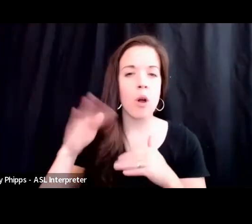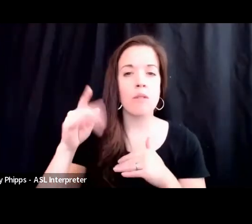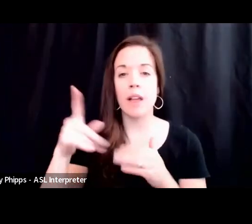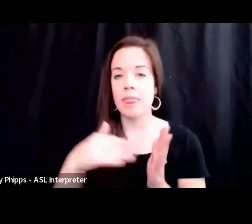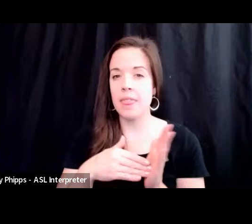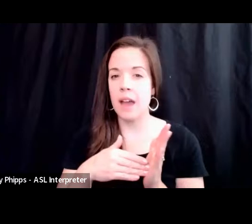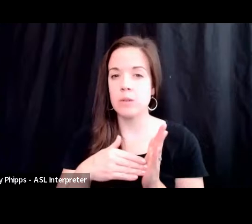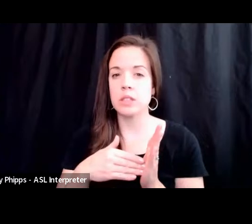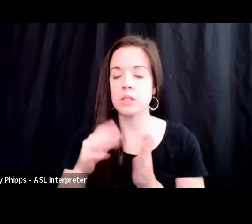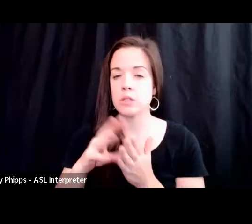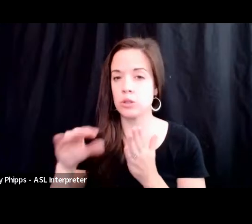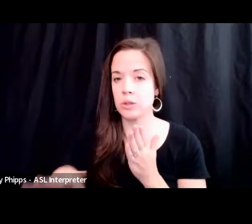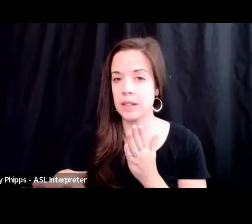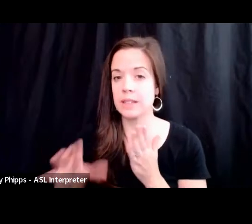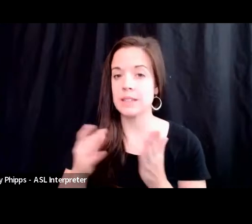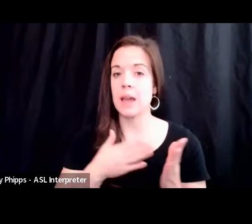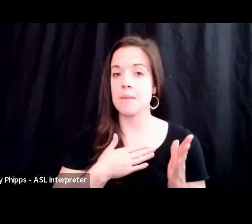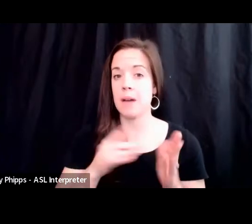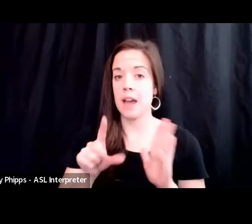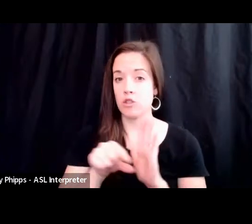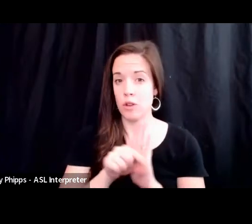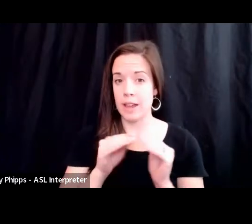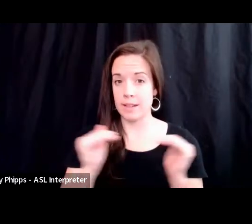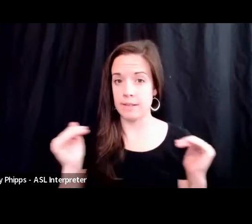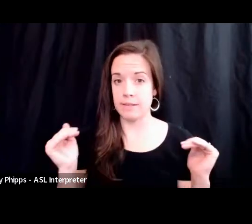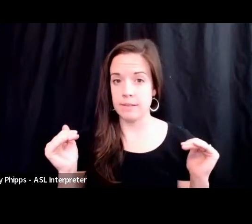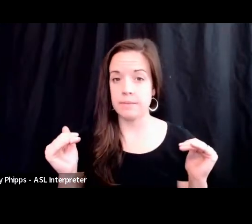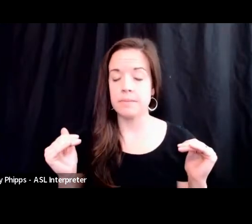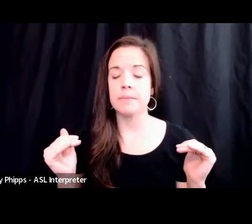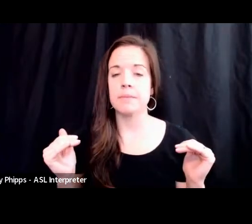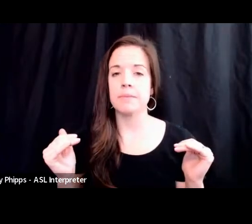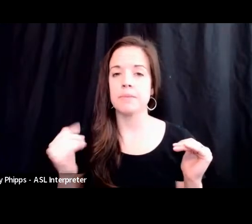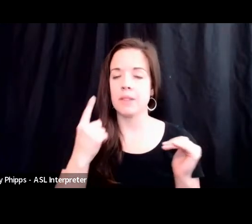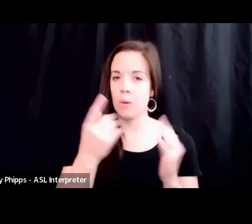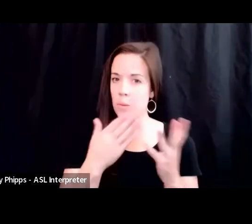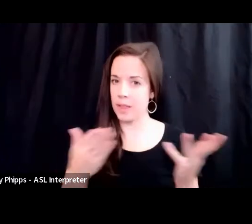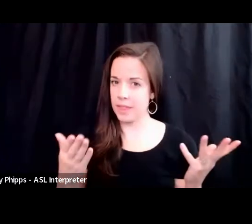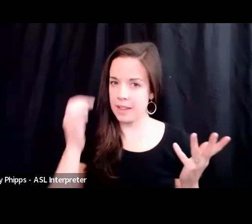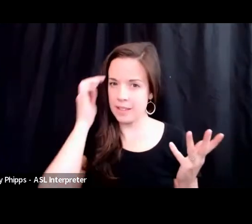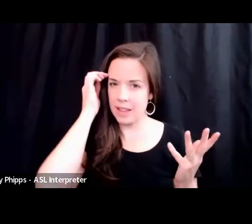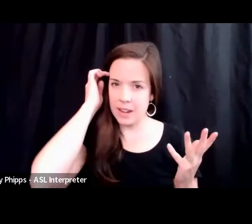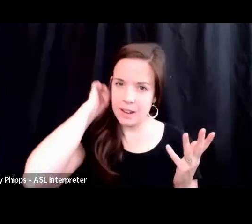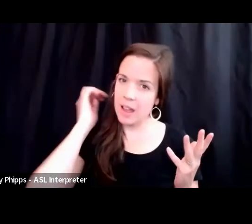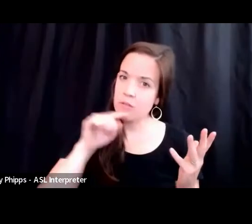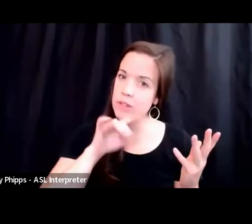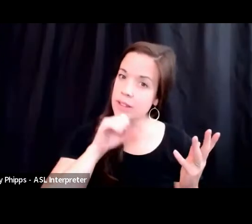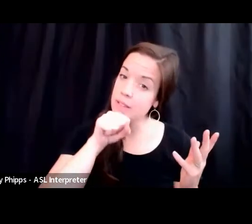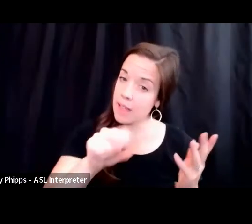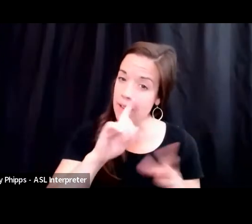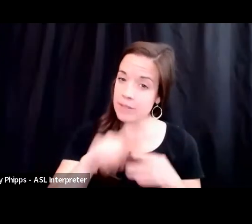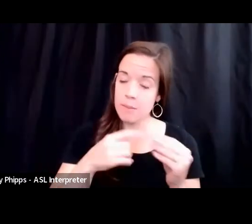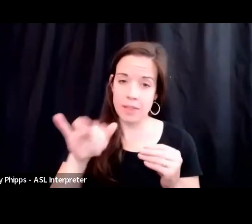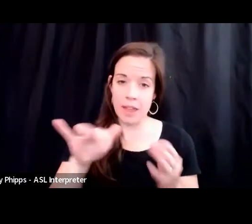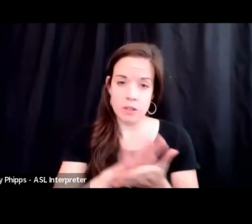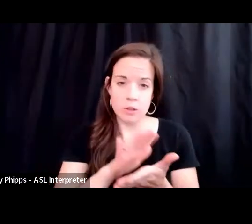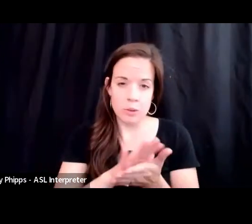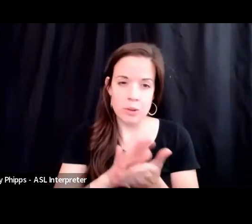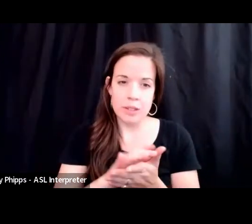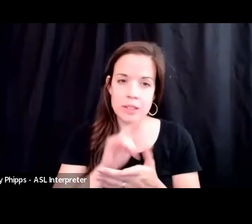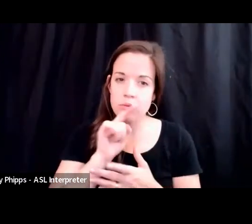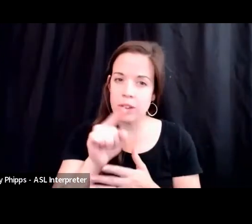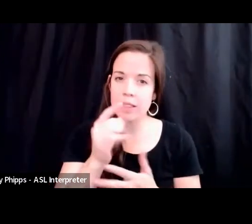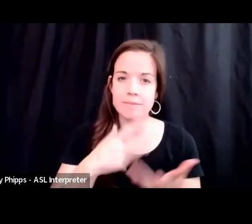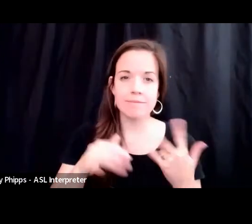students in my grade. One thing that I really loved about the school, it was a very eclectic